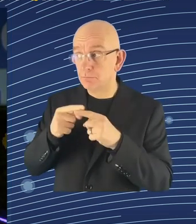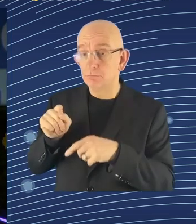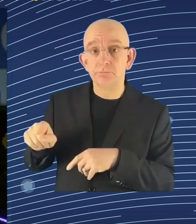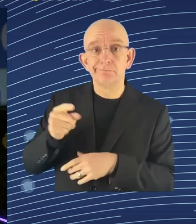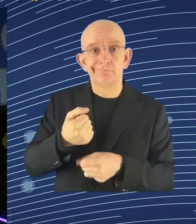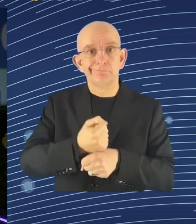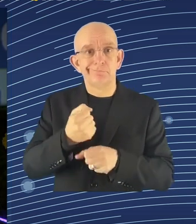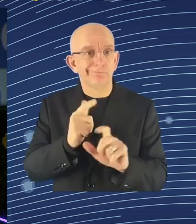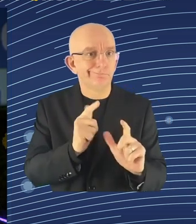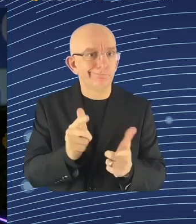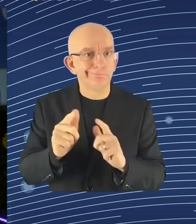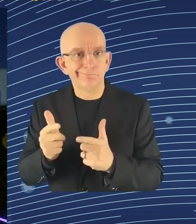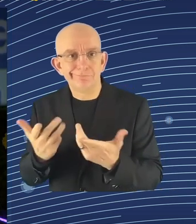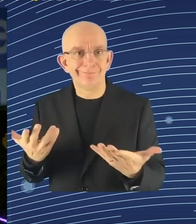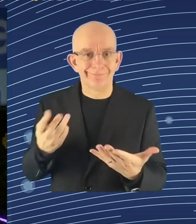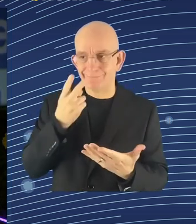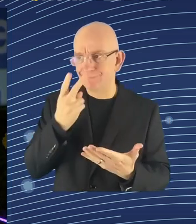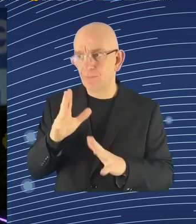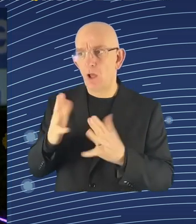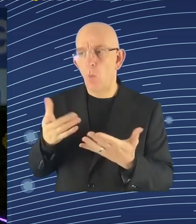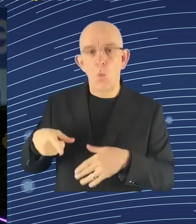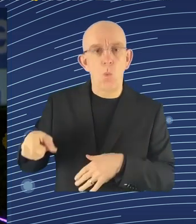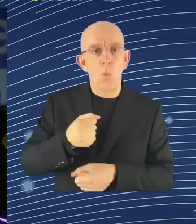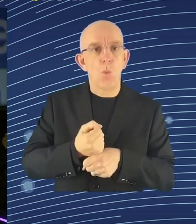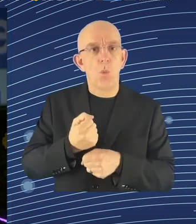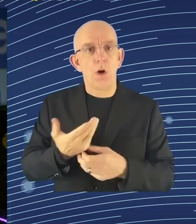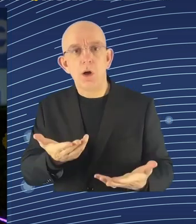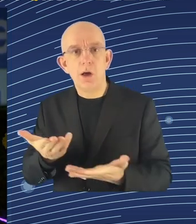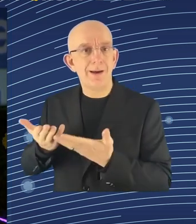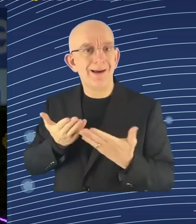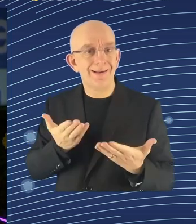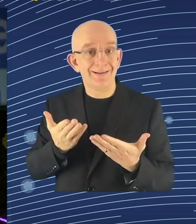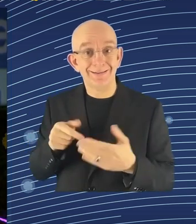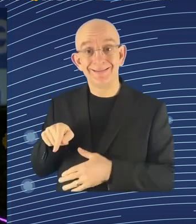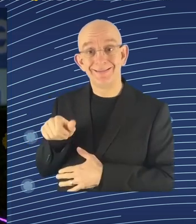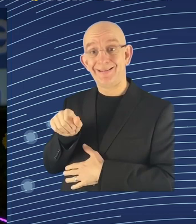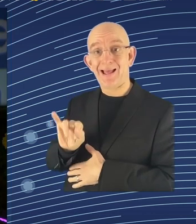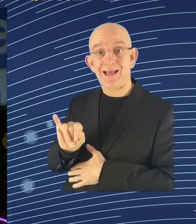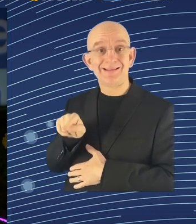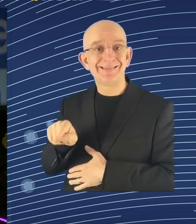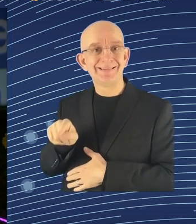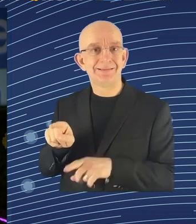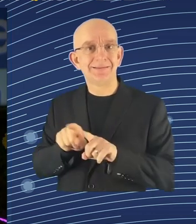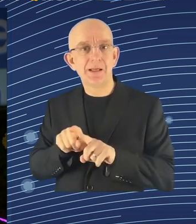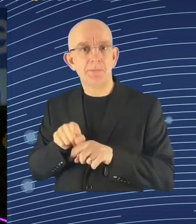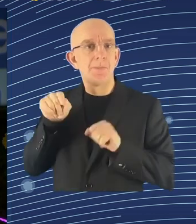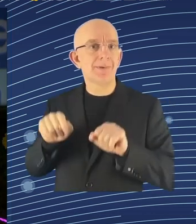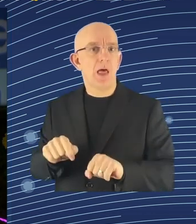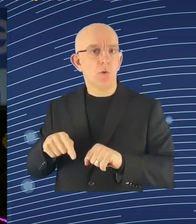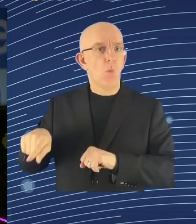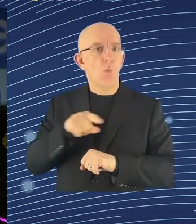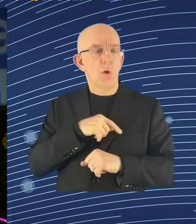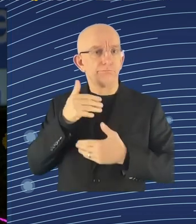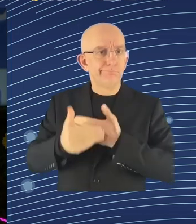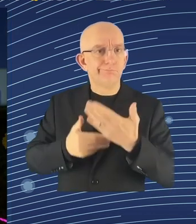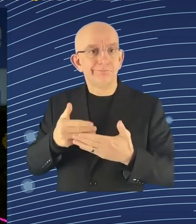these shortages and also the aging of our societies. But, of course, the adoption of